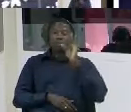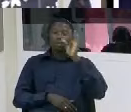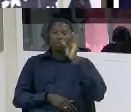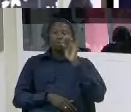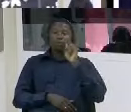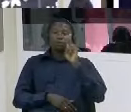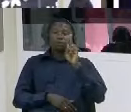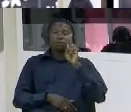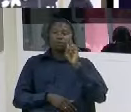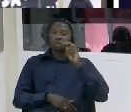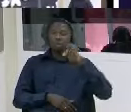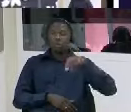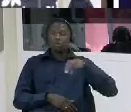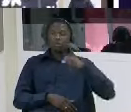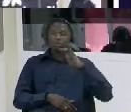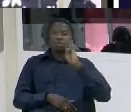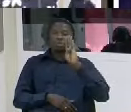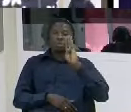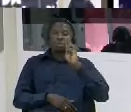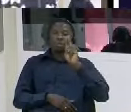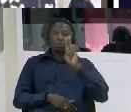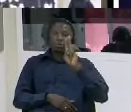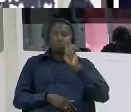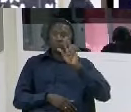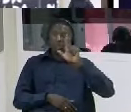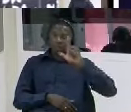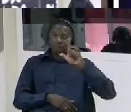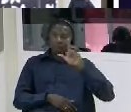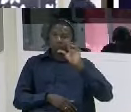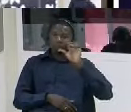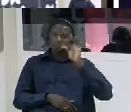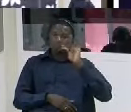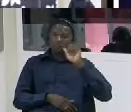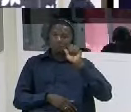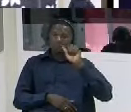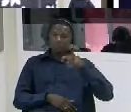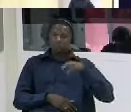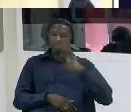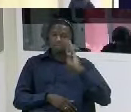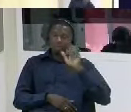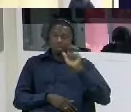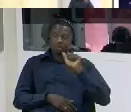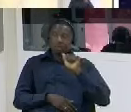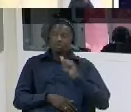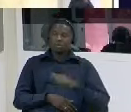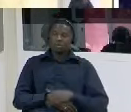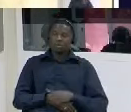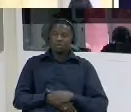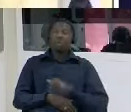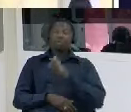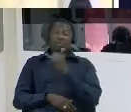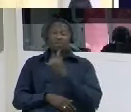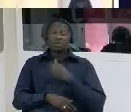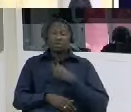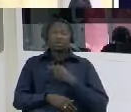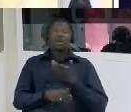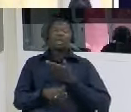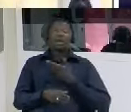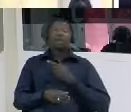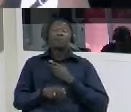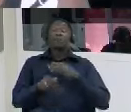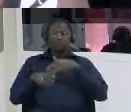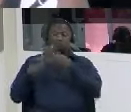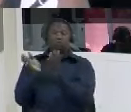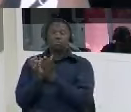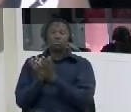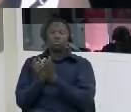it's not only tumble tamba the torturers were groups when this group come they will torture and they go and bring another person the other group also will come